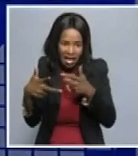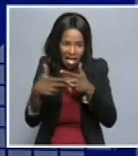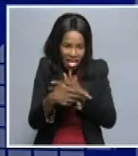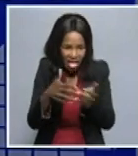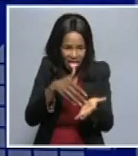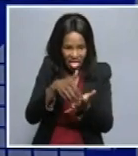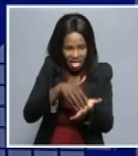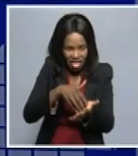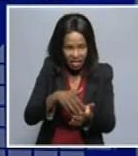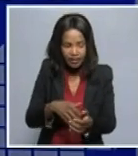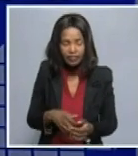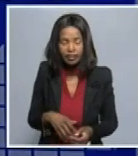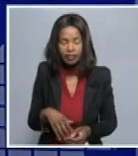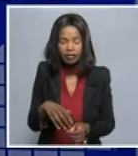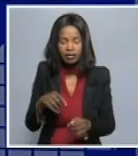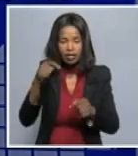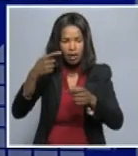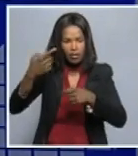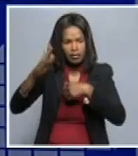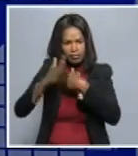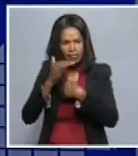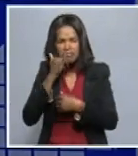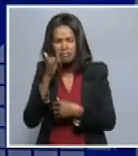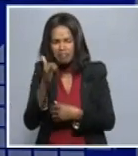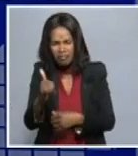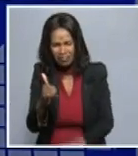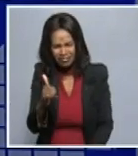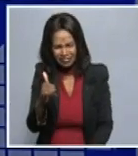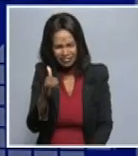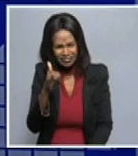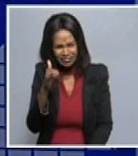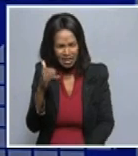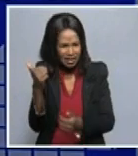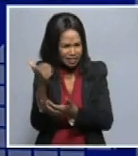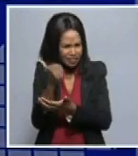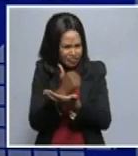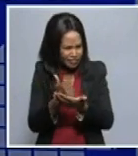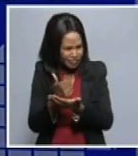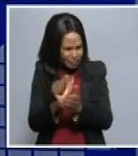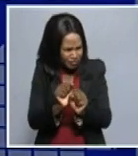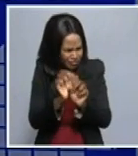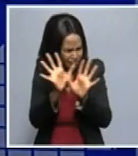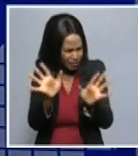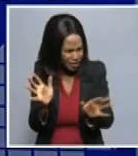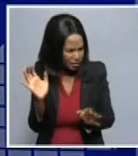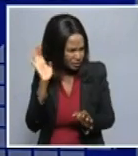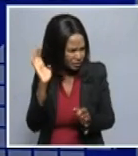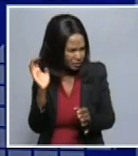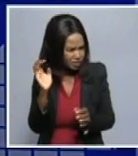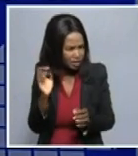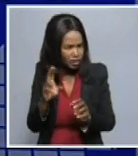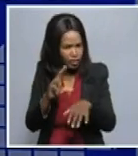who tested positive for COVID-19. Doctor, I hope the telephone line is clear now. How are you feeling? Are you experiencing any symptoms?